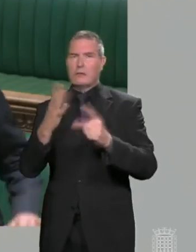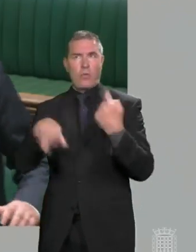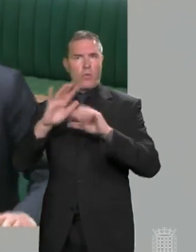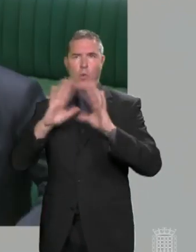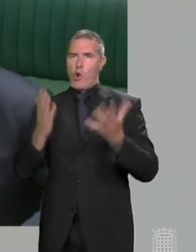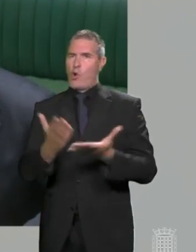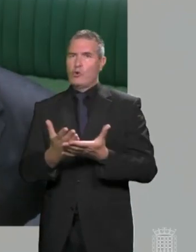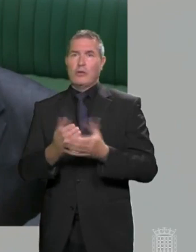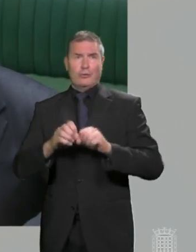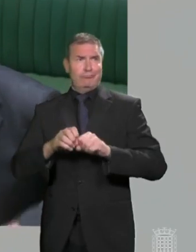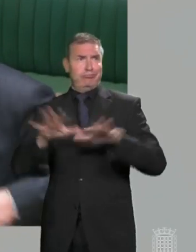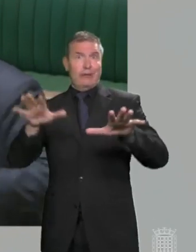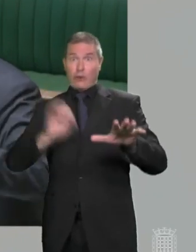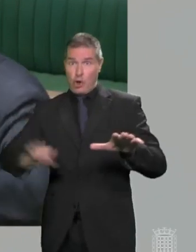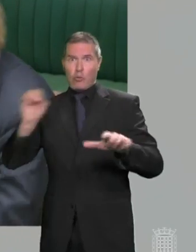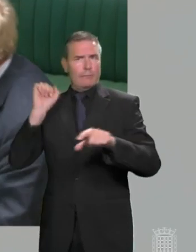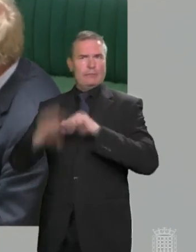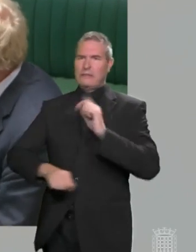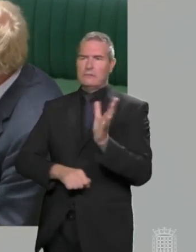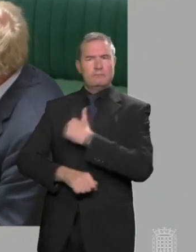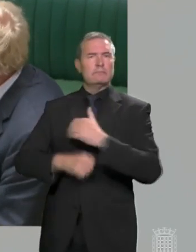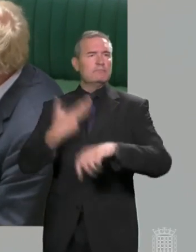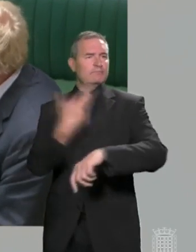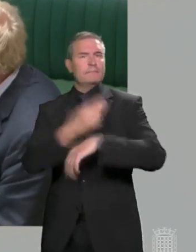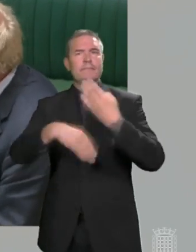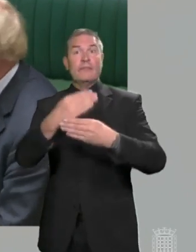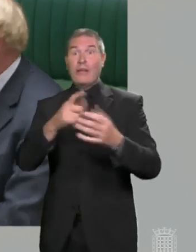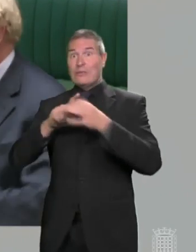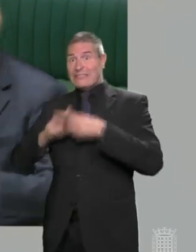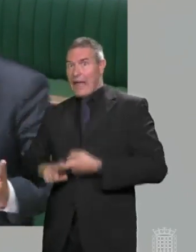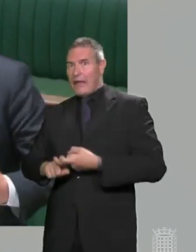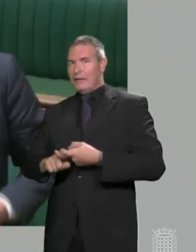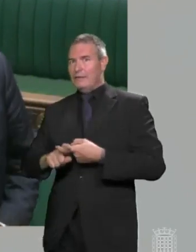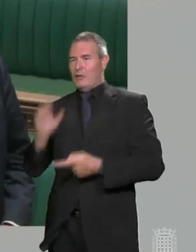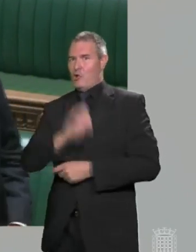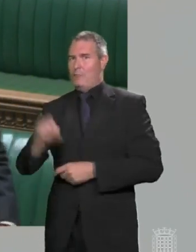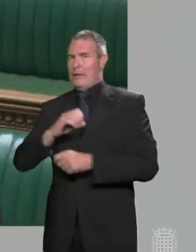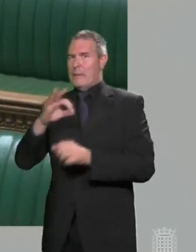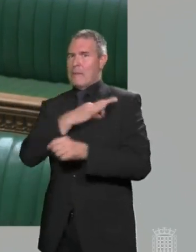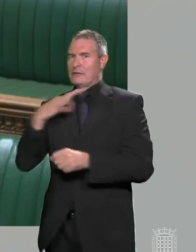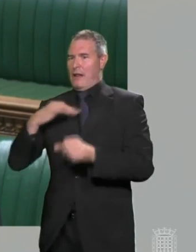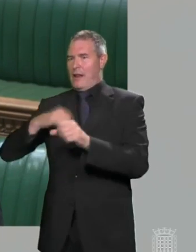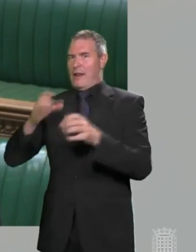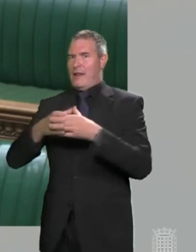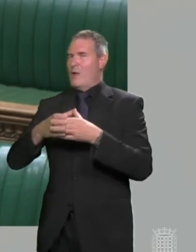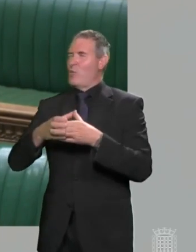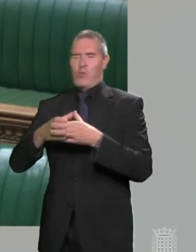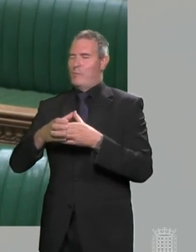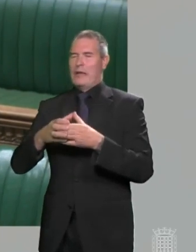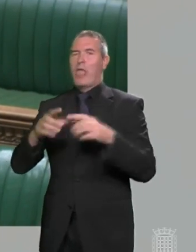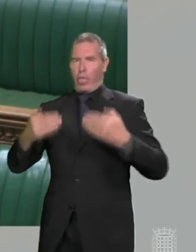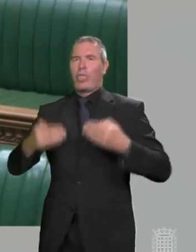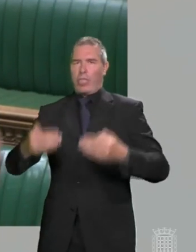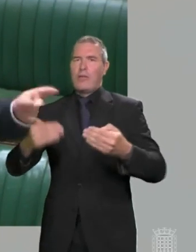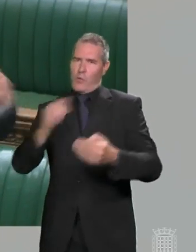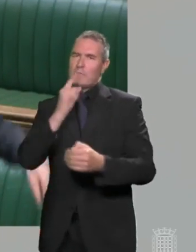certainly the fastest in Europe. It would not have been possible if we'd stayed in the EMA. We would not have been able to control our borders if, as he voted